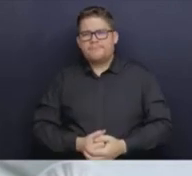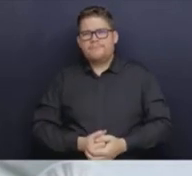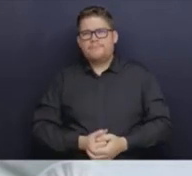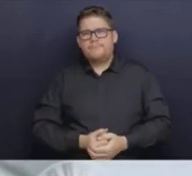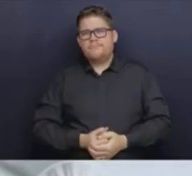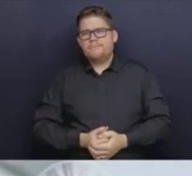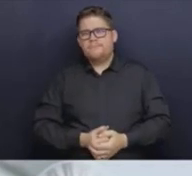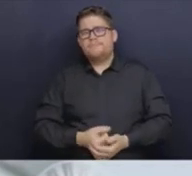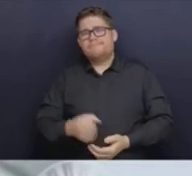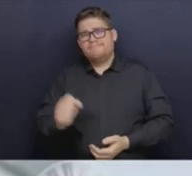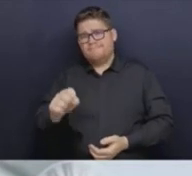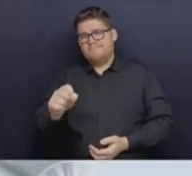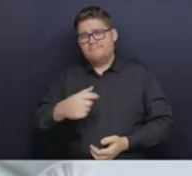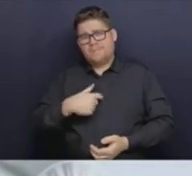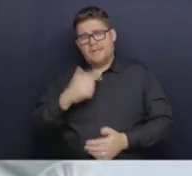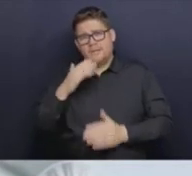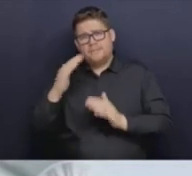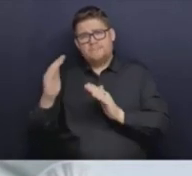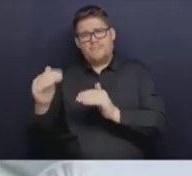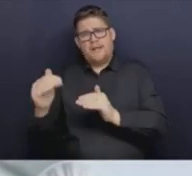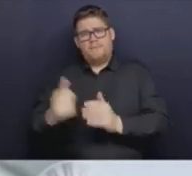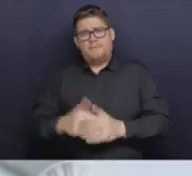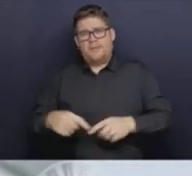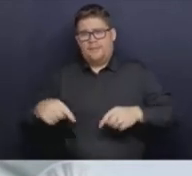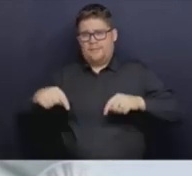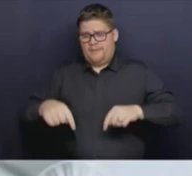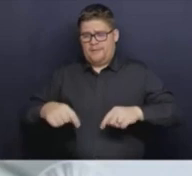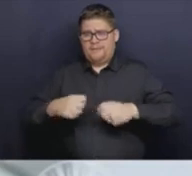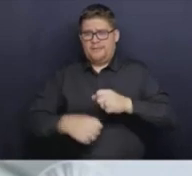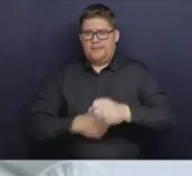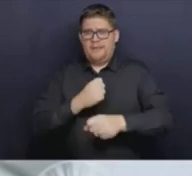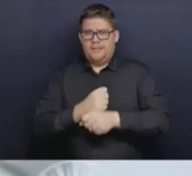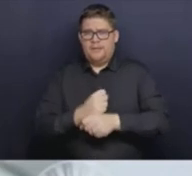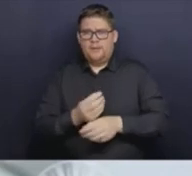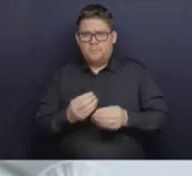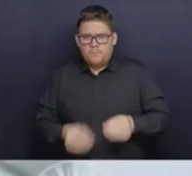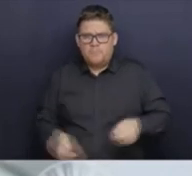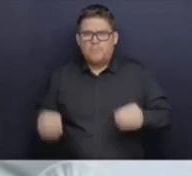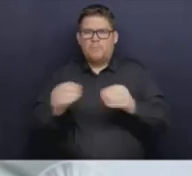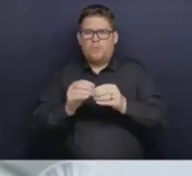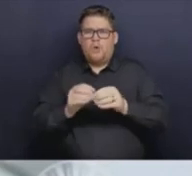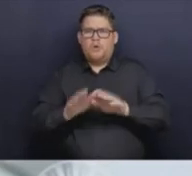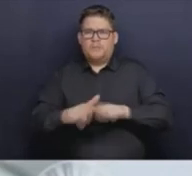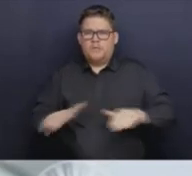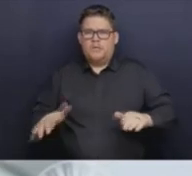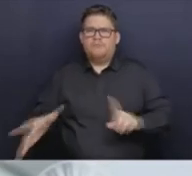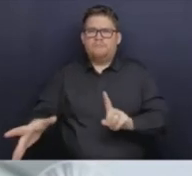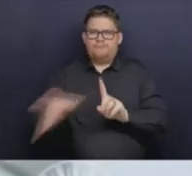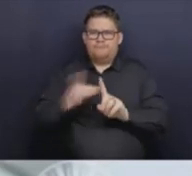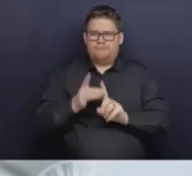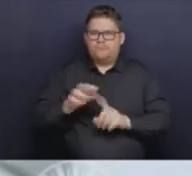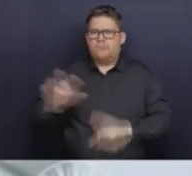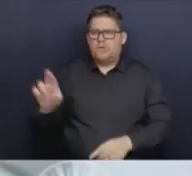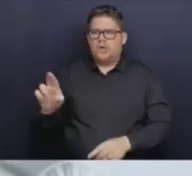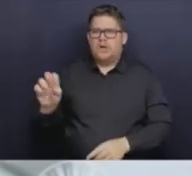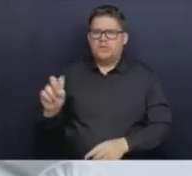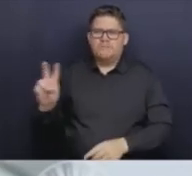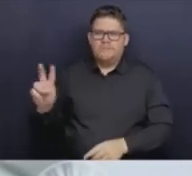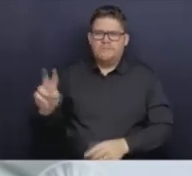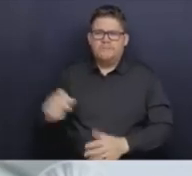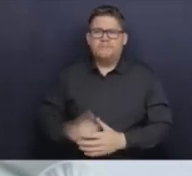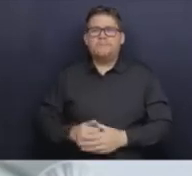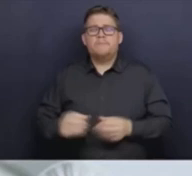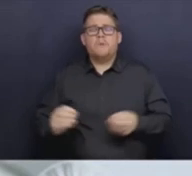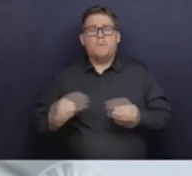of the fact that so many more children were exposed to RSV, so many more people were exposed to influenza. But then again,